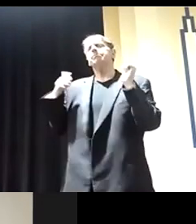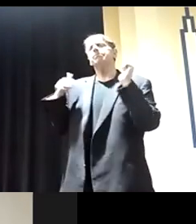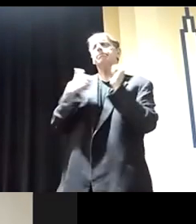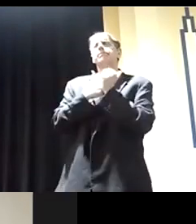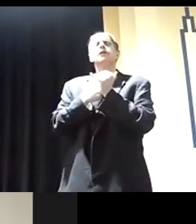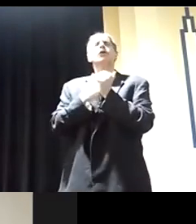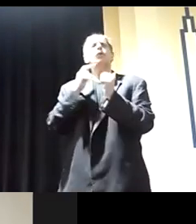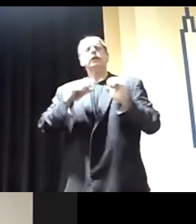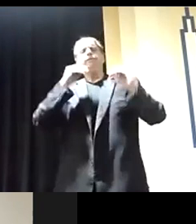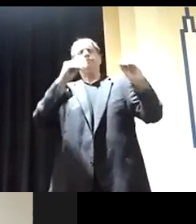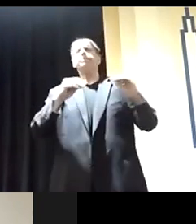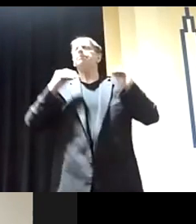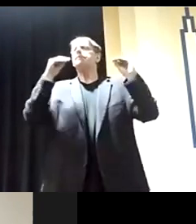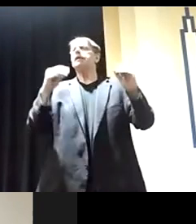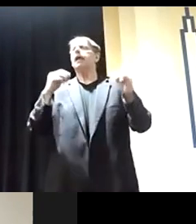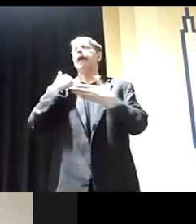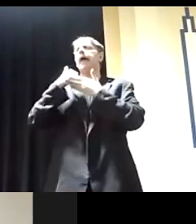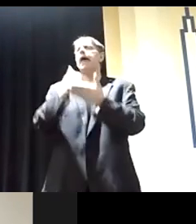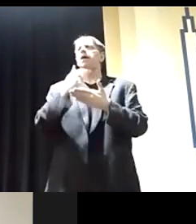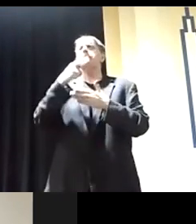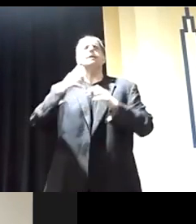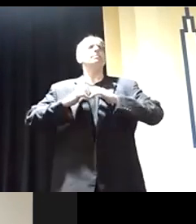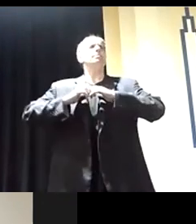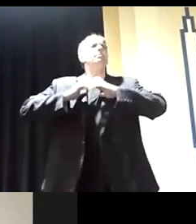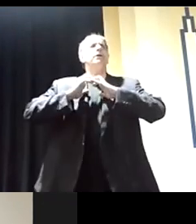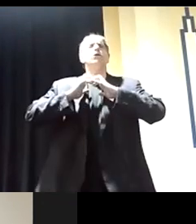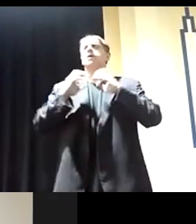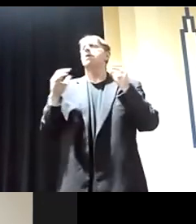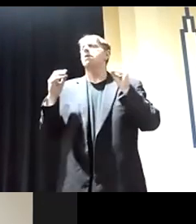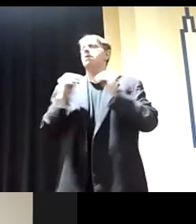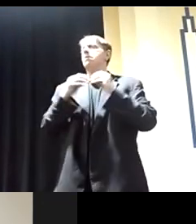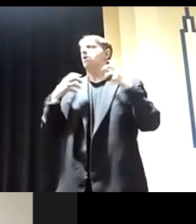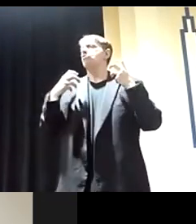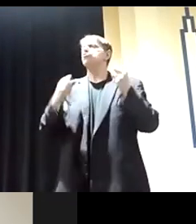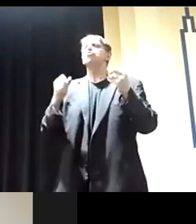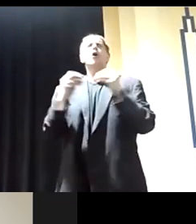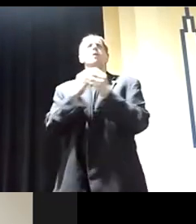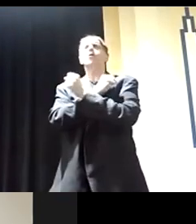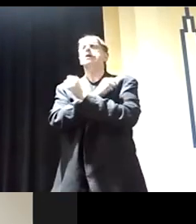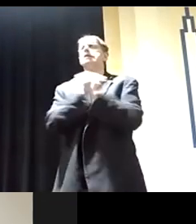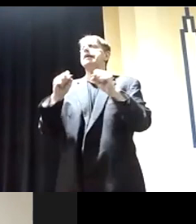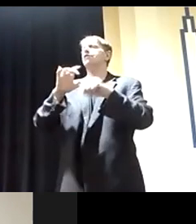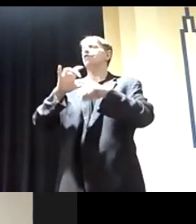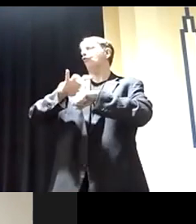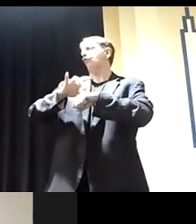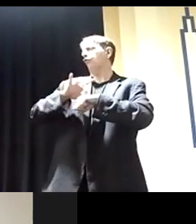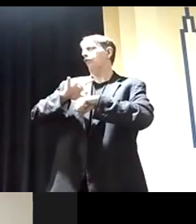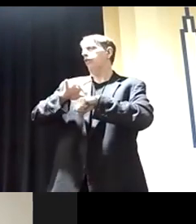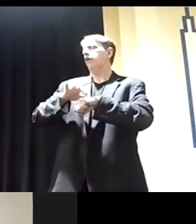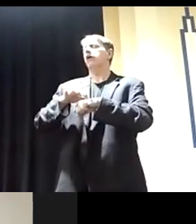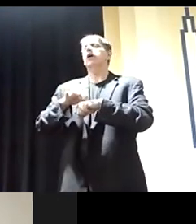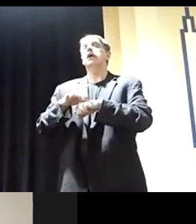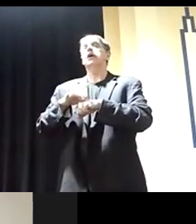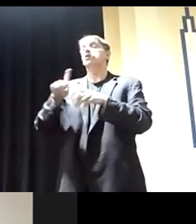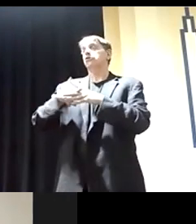they, we need to educate them. We need to help them build a stronger, safer, healthier earth. We need to start that